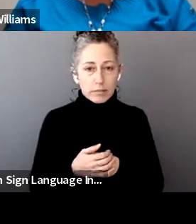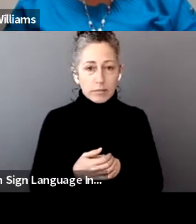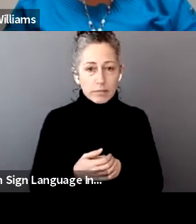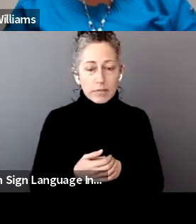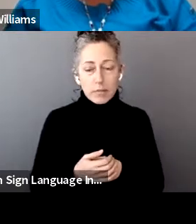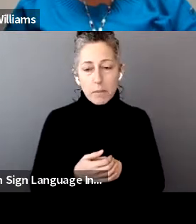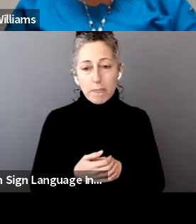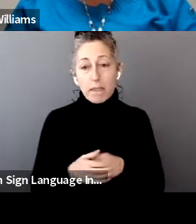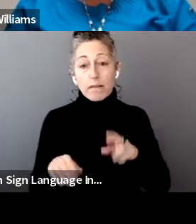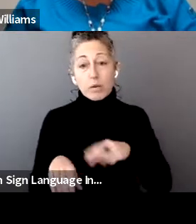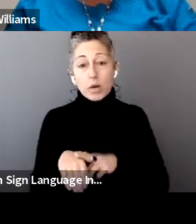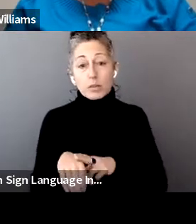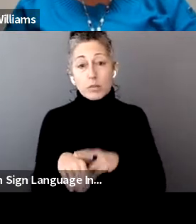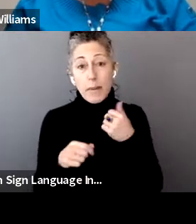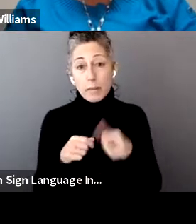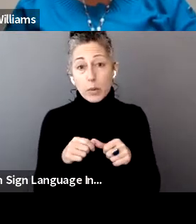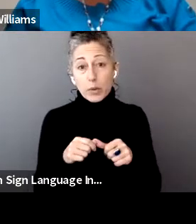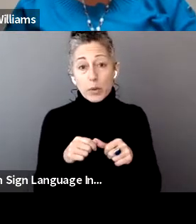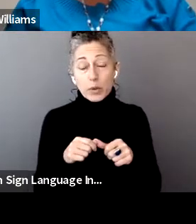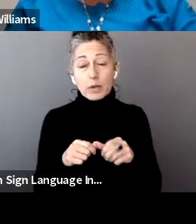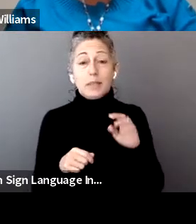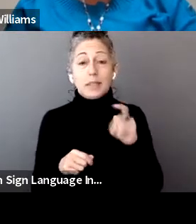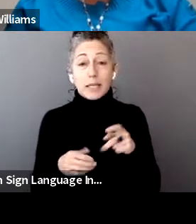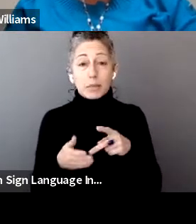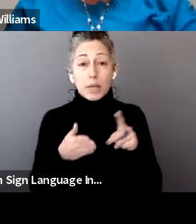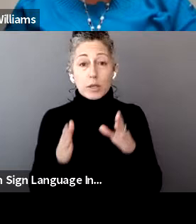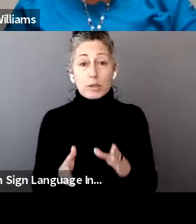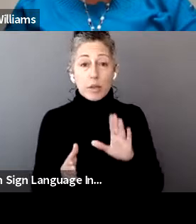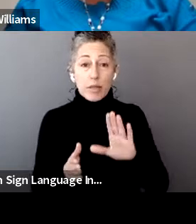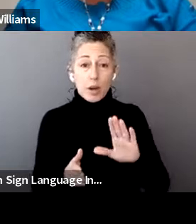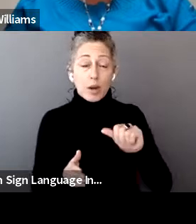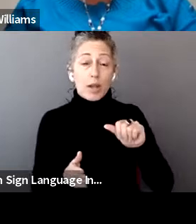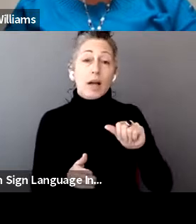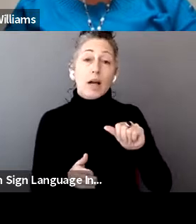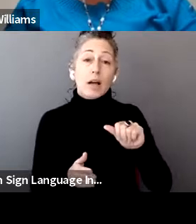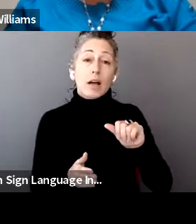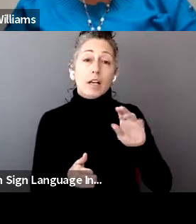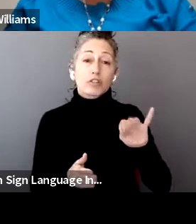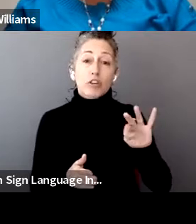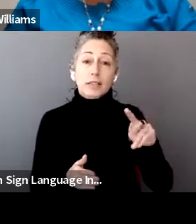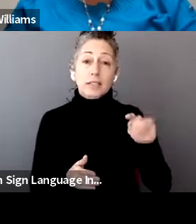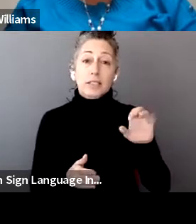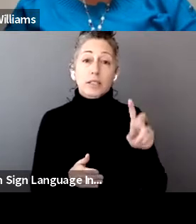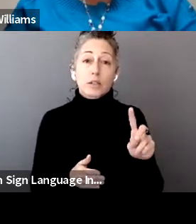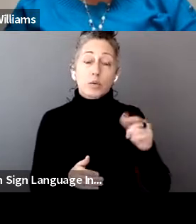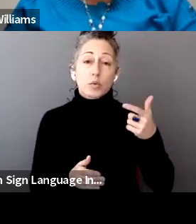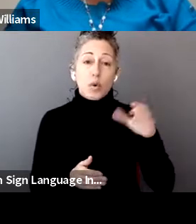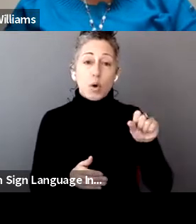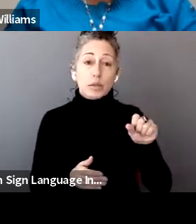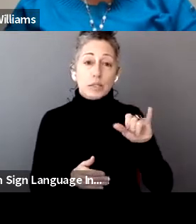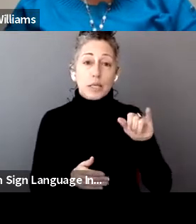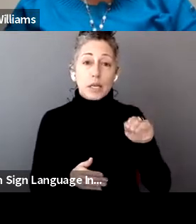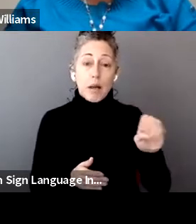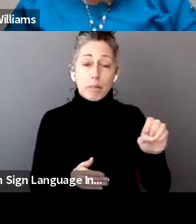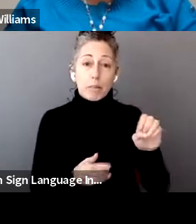Of course, please note that only taxpayers whose adjusted gross income is $72,000 or less qualify for the